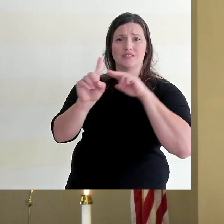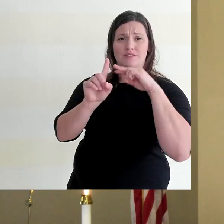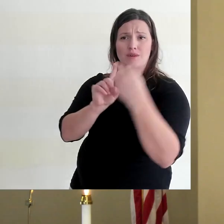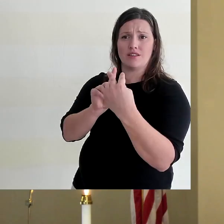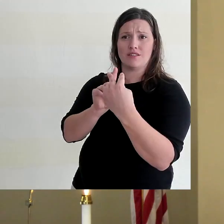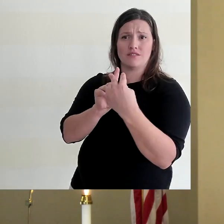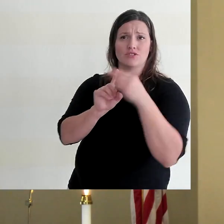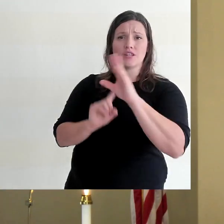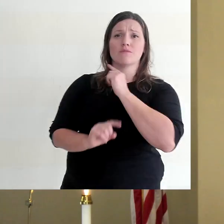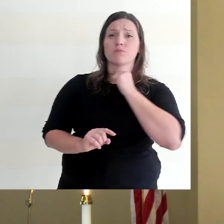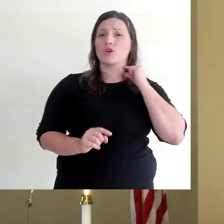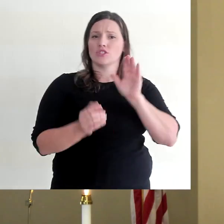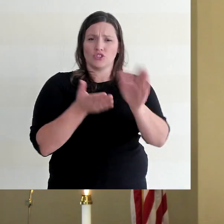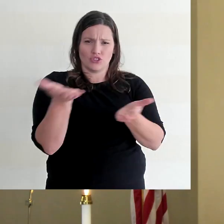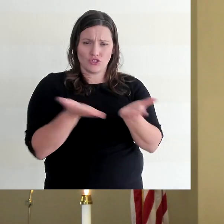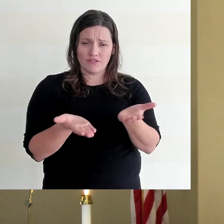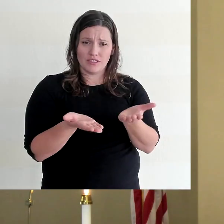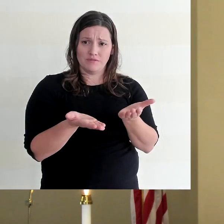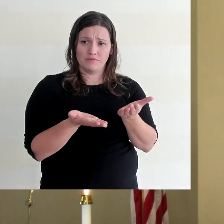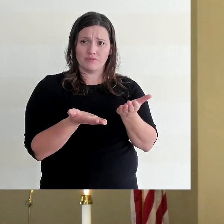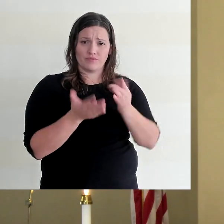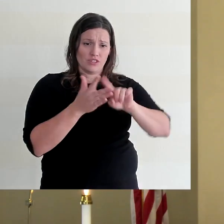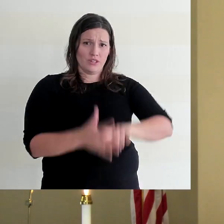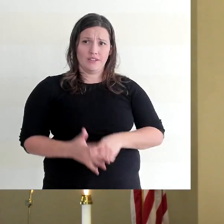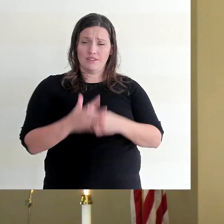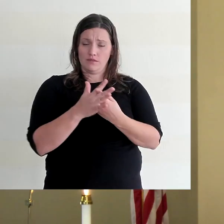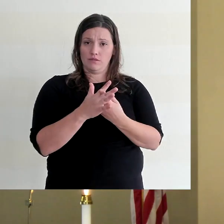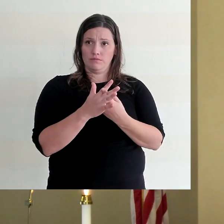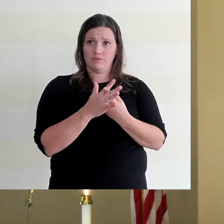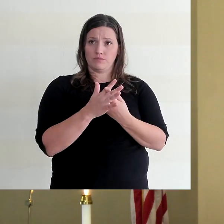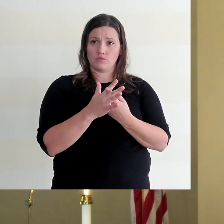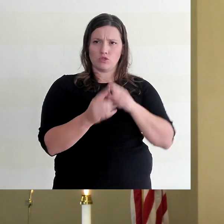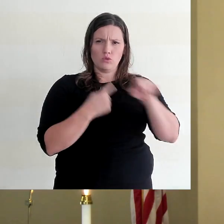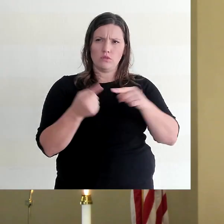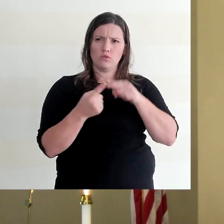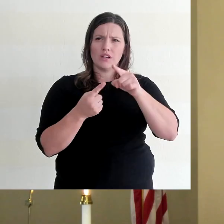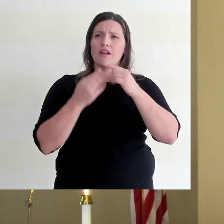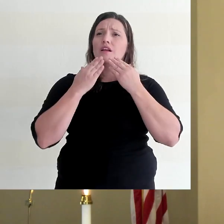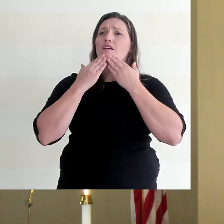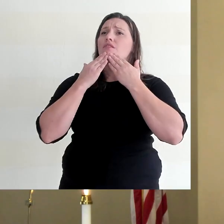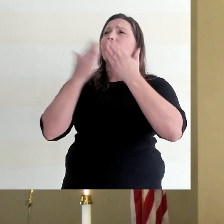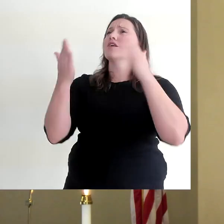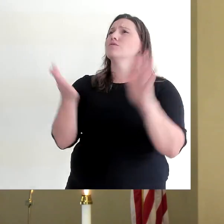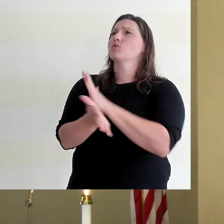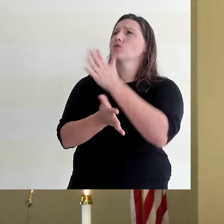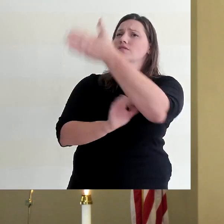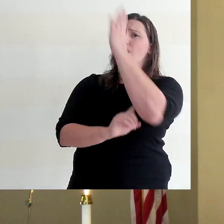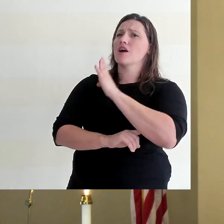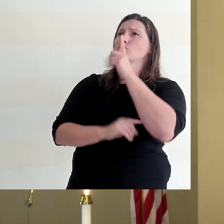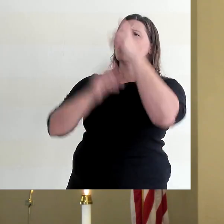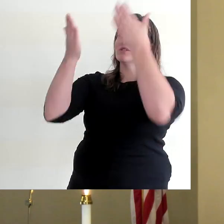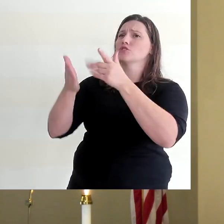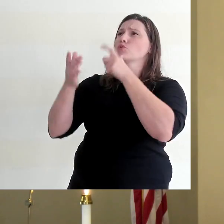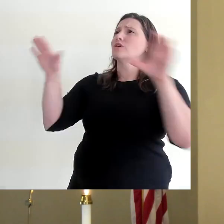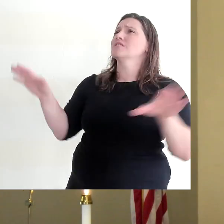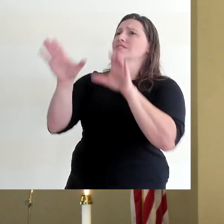Your priestly service begins as you thank and praise God for who he is and what